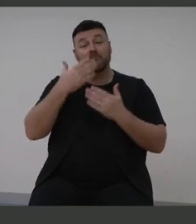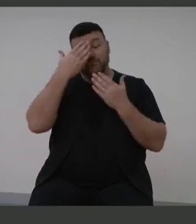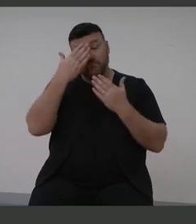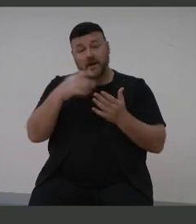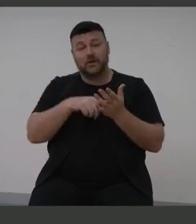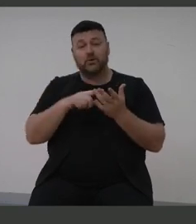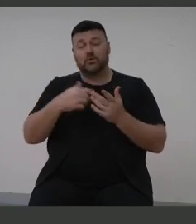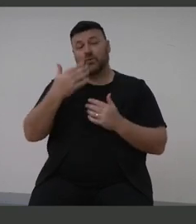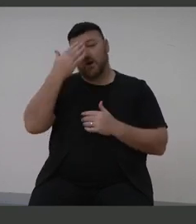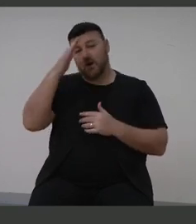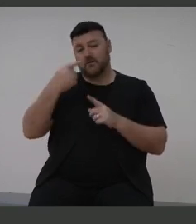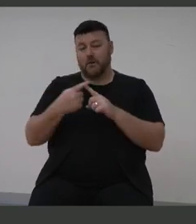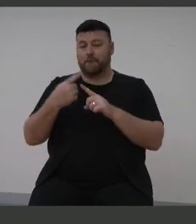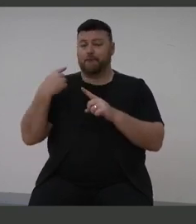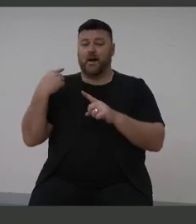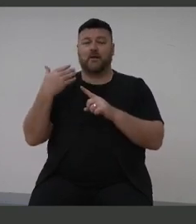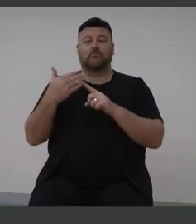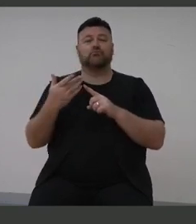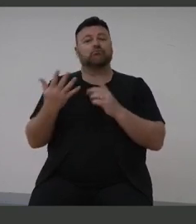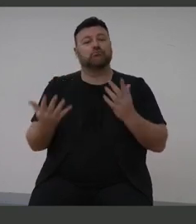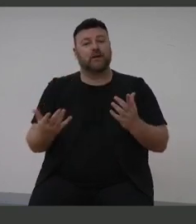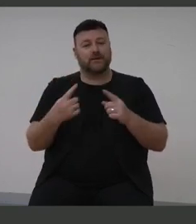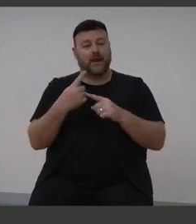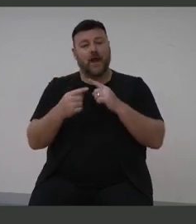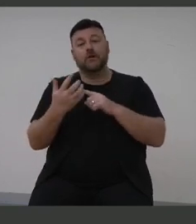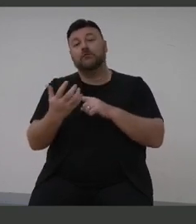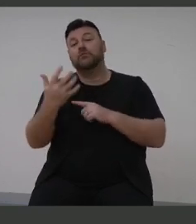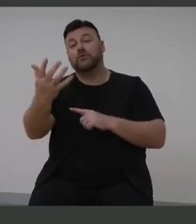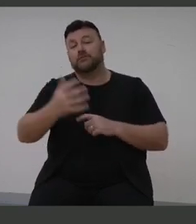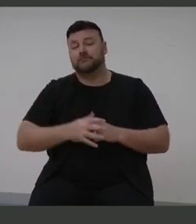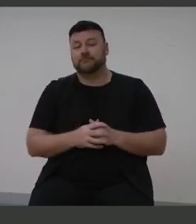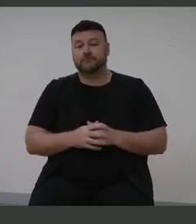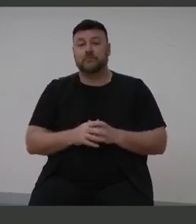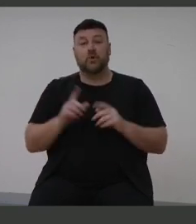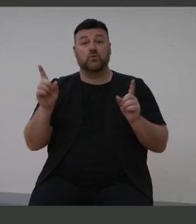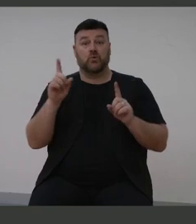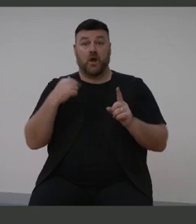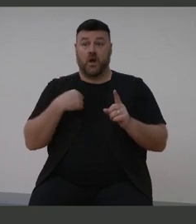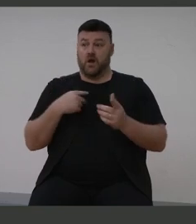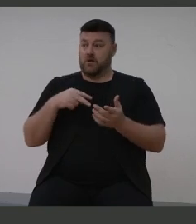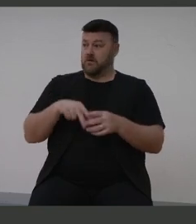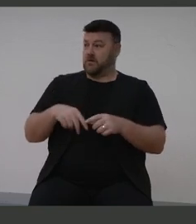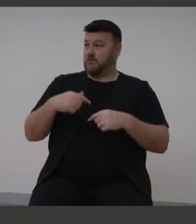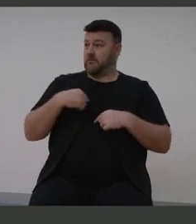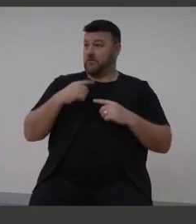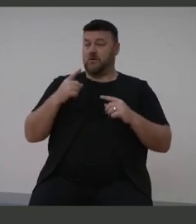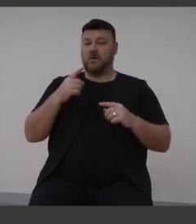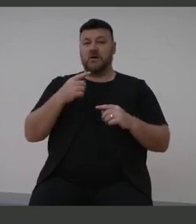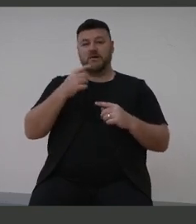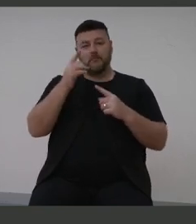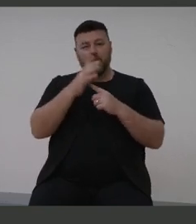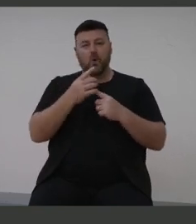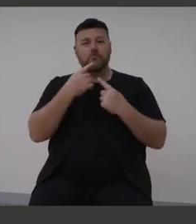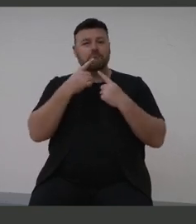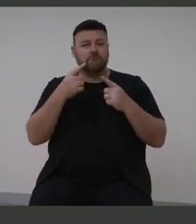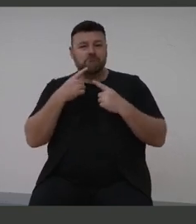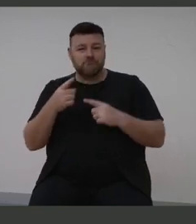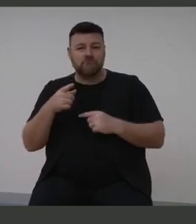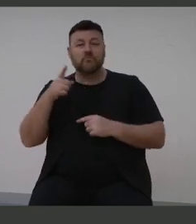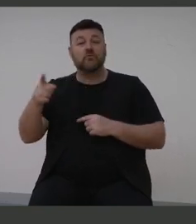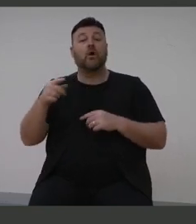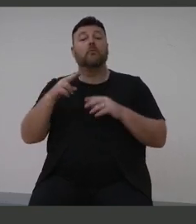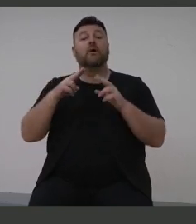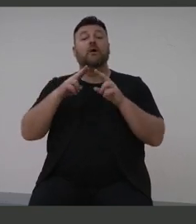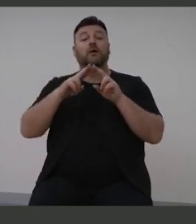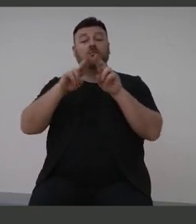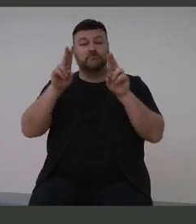be here today. Today I'm standing before you to provide the key messages of the first ever World Report on Hearing, prepared by the United Nations World